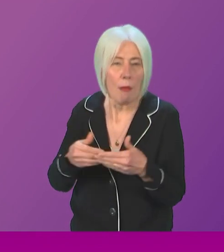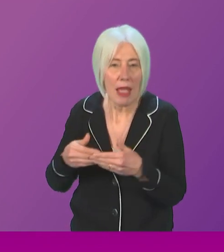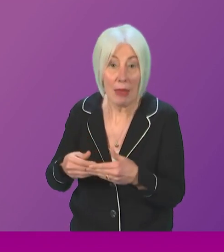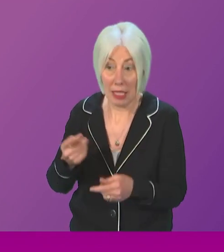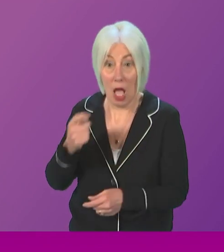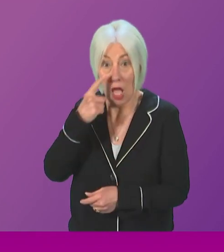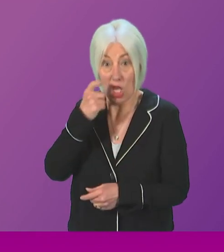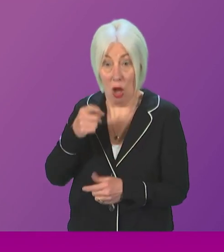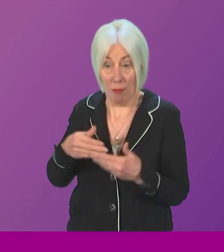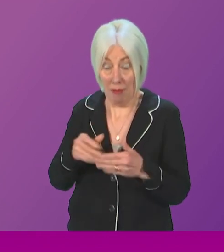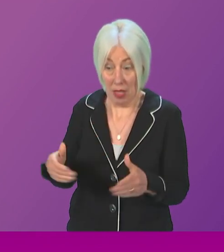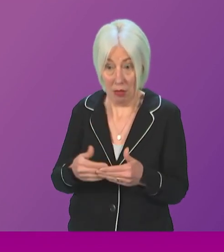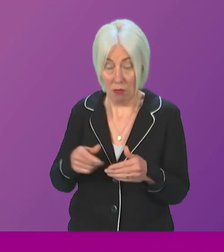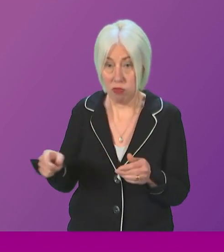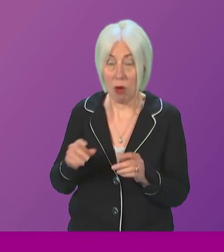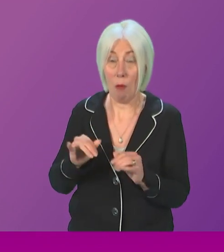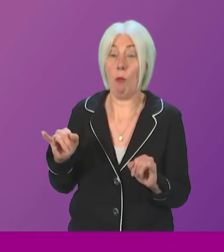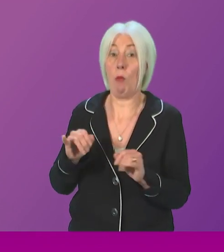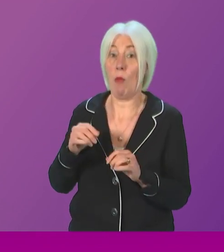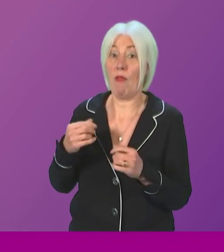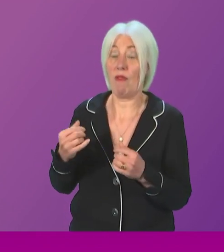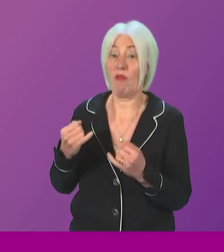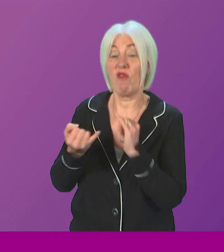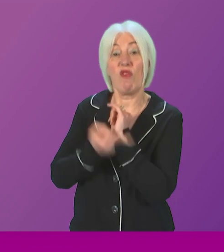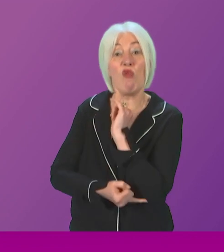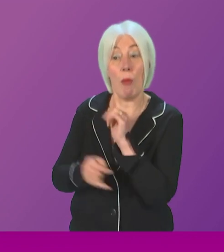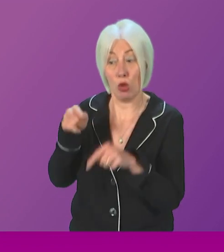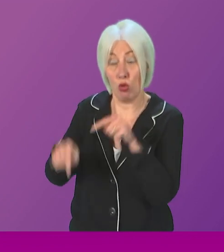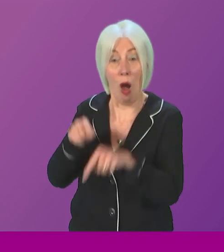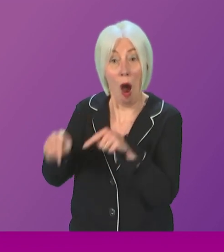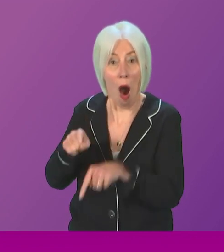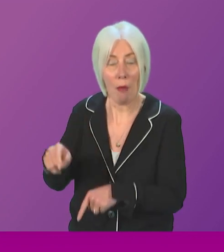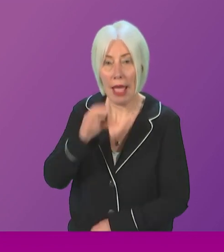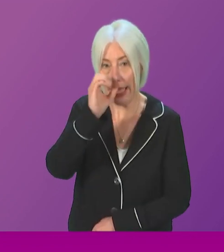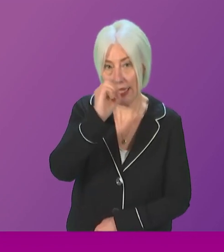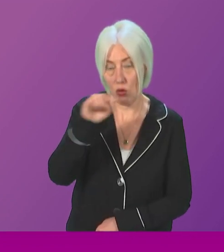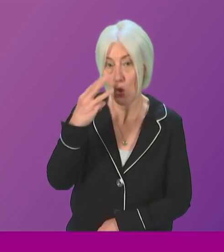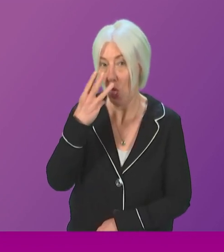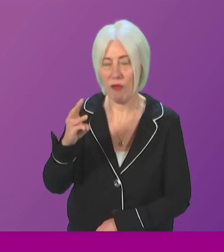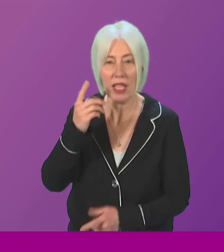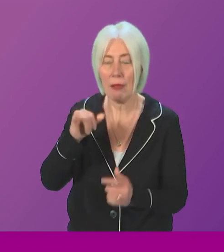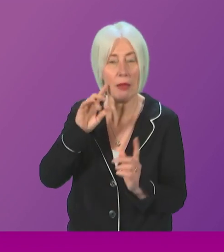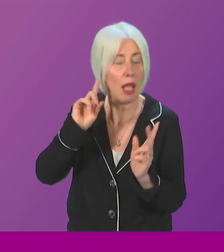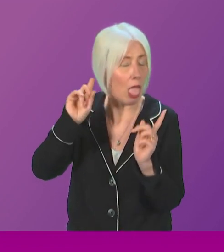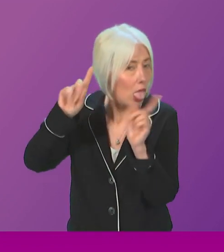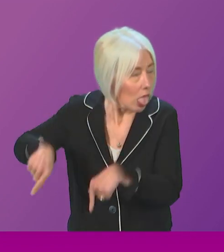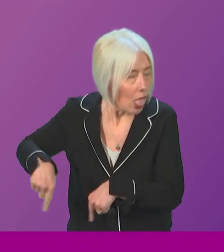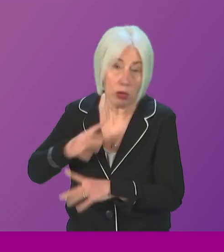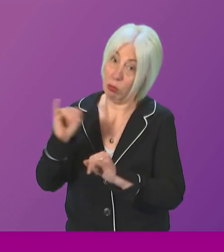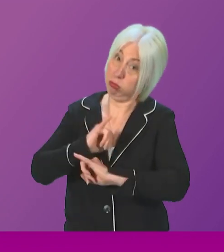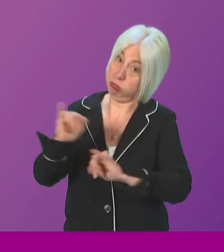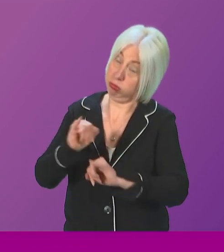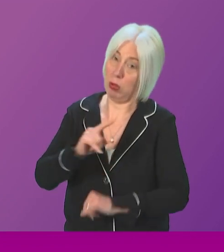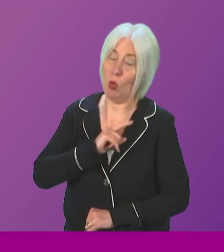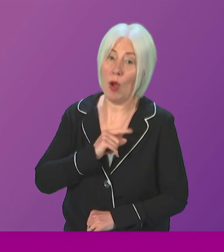children in Scotland being the most vulnerable to harm, the zero to three age group can often be overlooked, which is shocking, especially when a